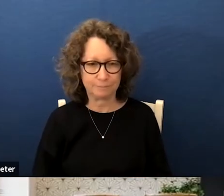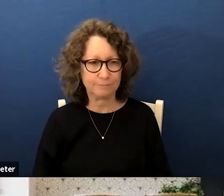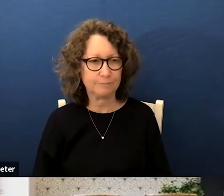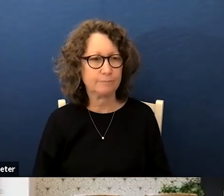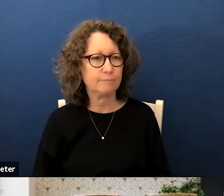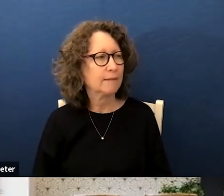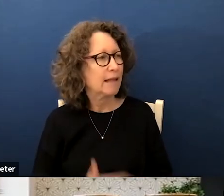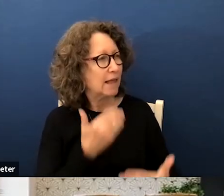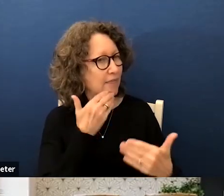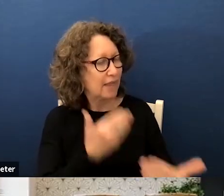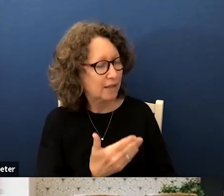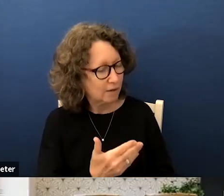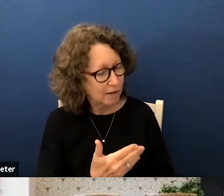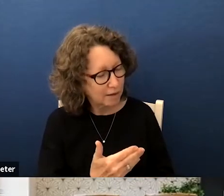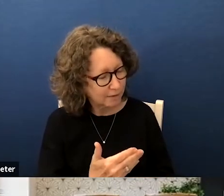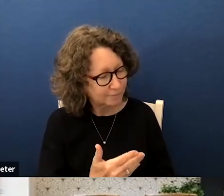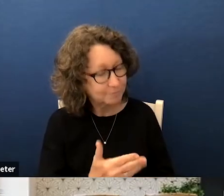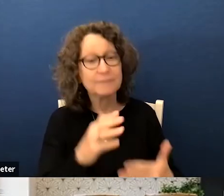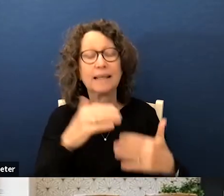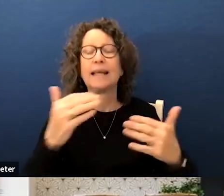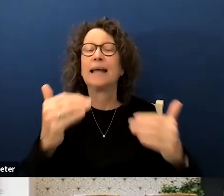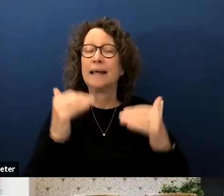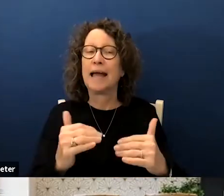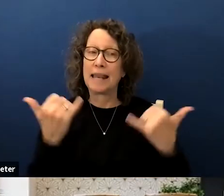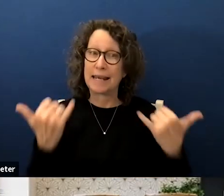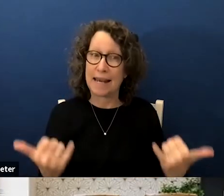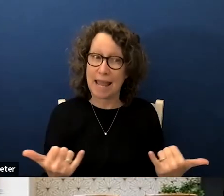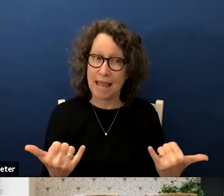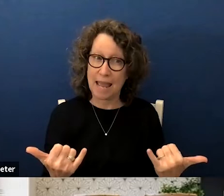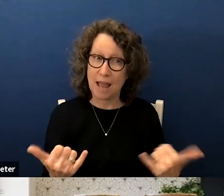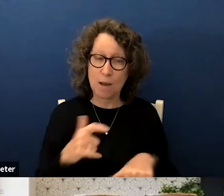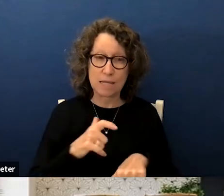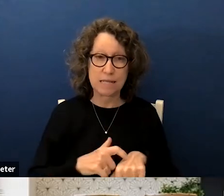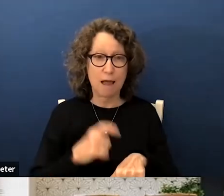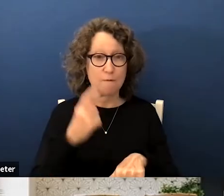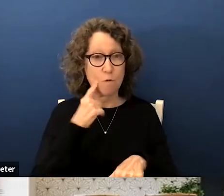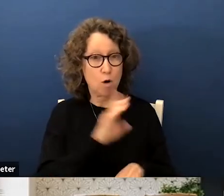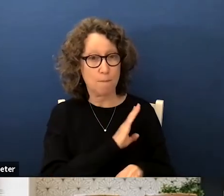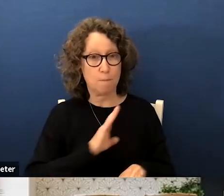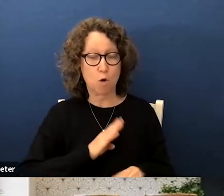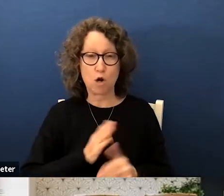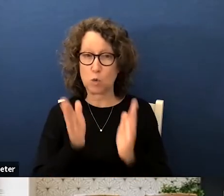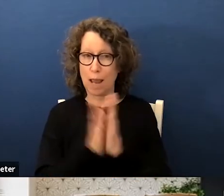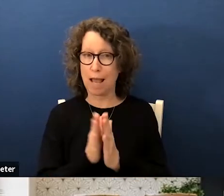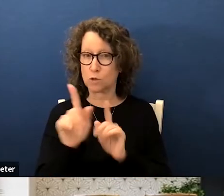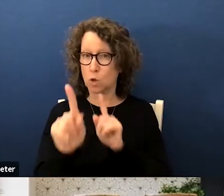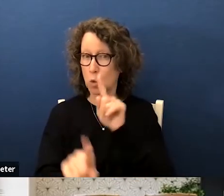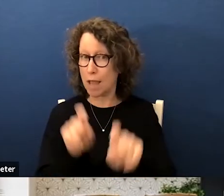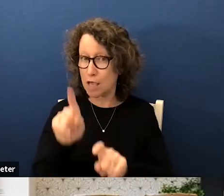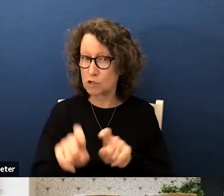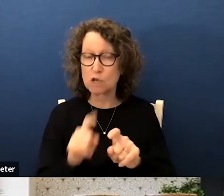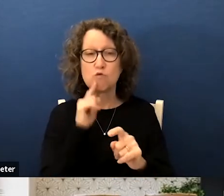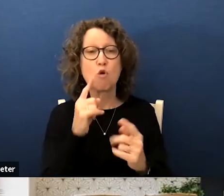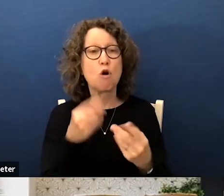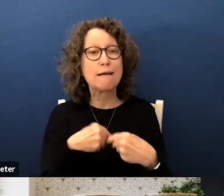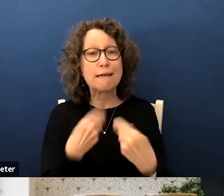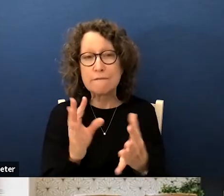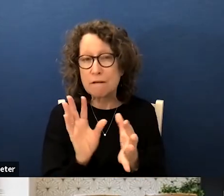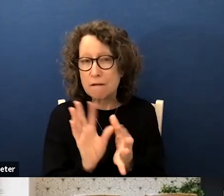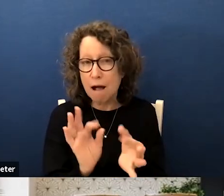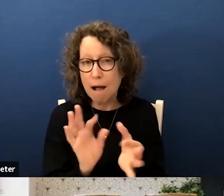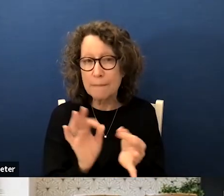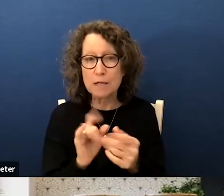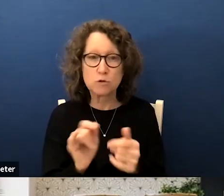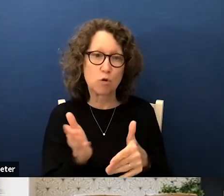thank you very much and now uh it is the time for the board to ask questions or give comments or possibly